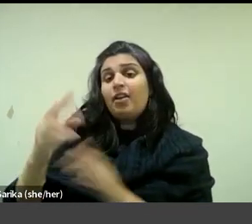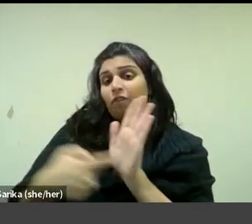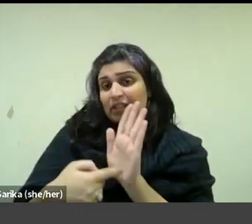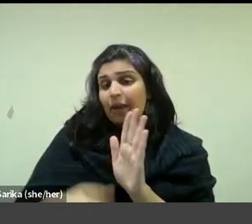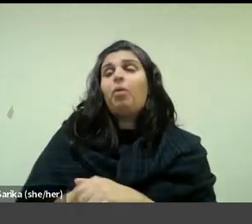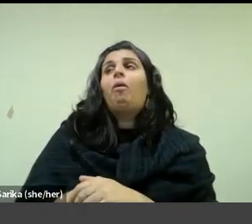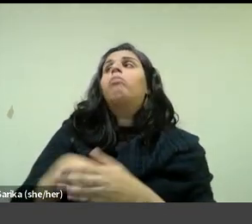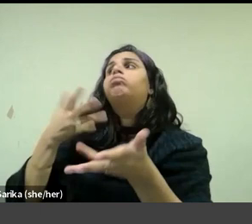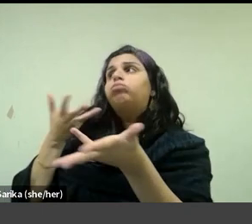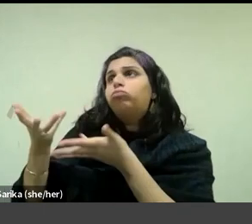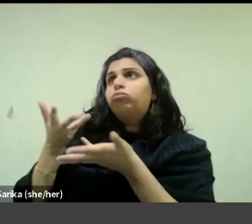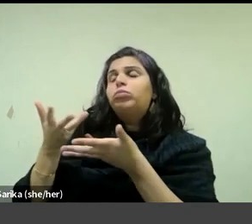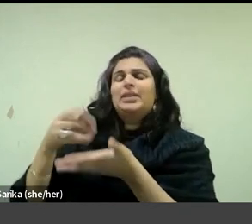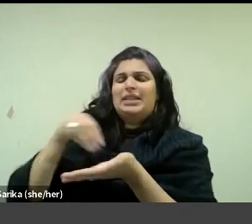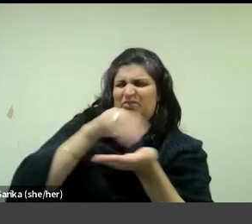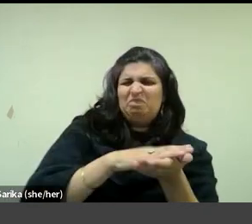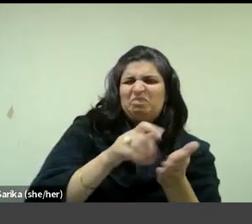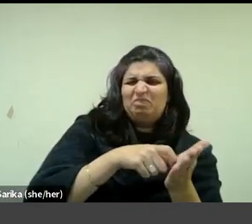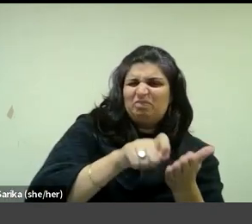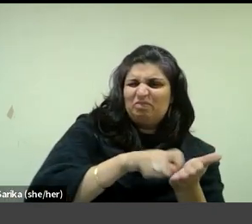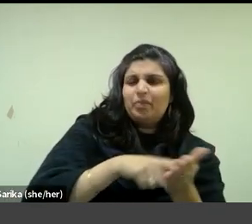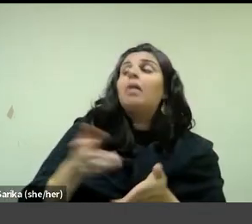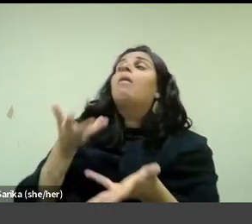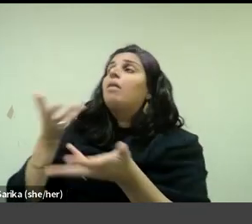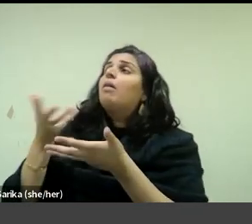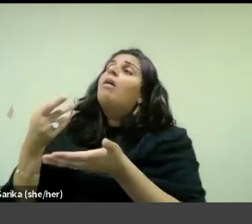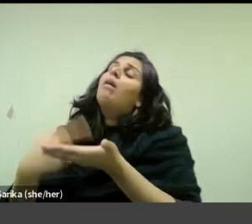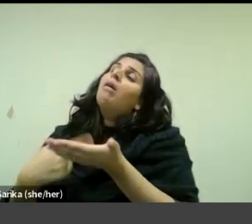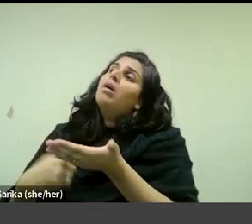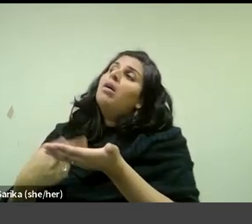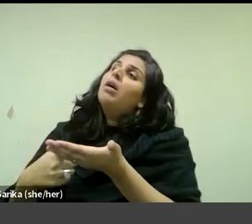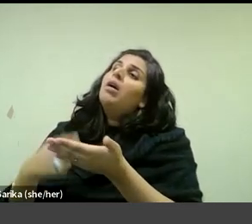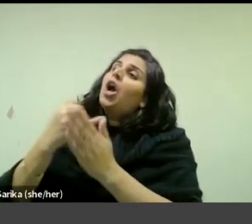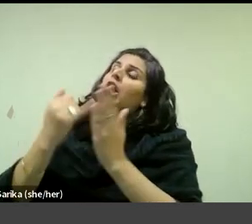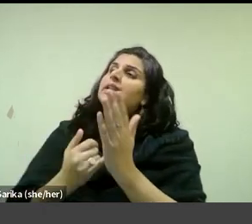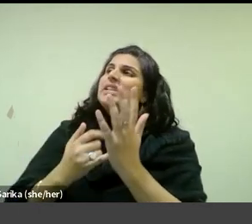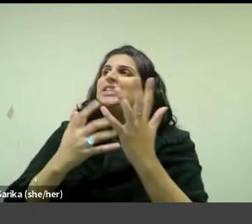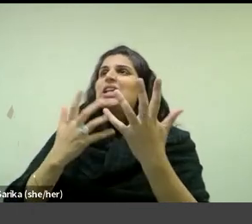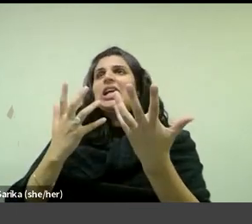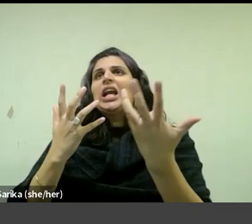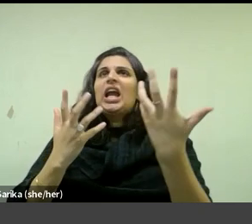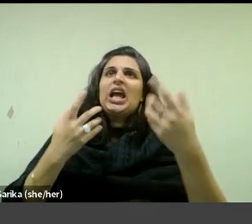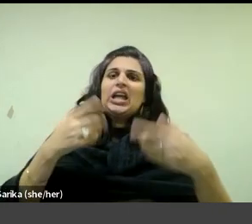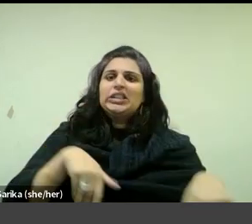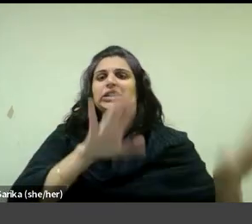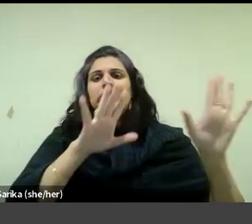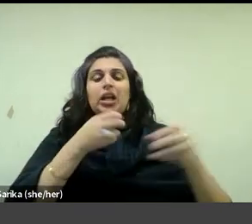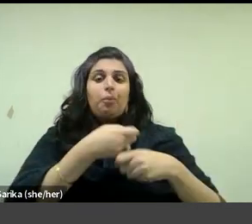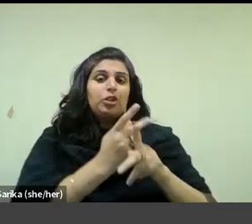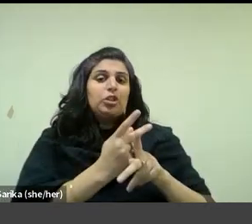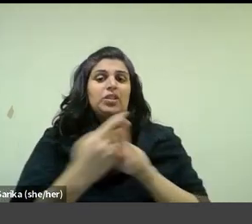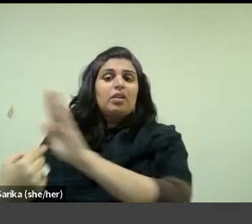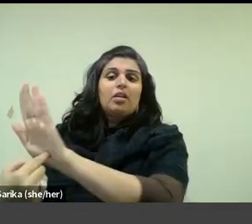mother, and he tells this in the journal, he discussed with his mother the artistic compromises, things like producing and